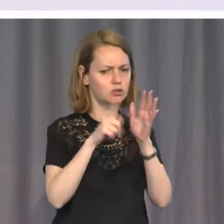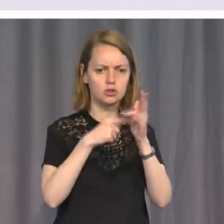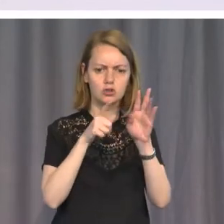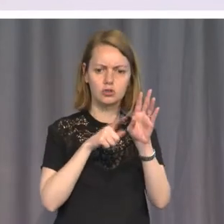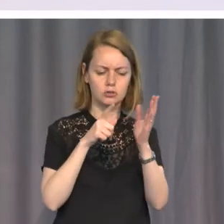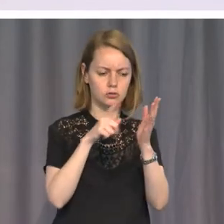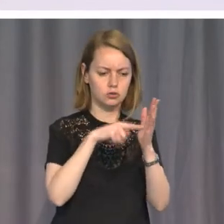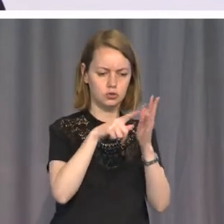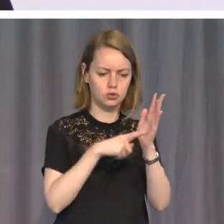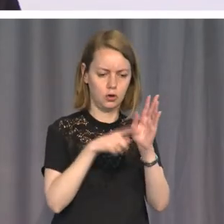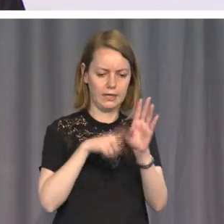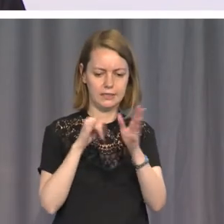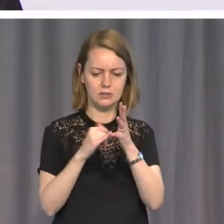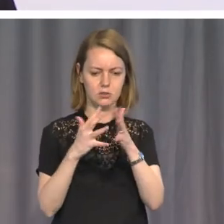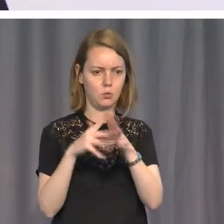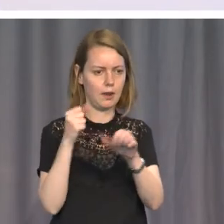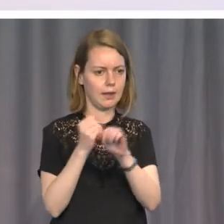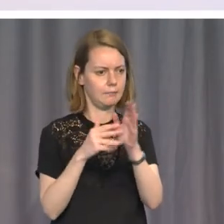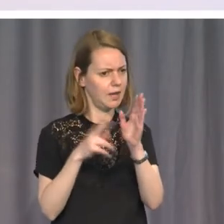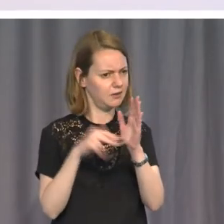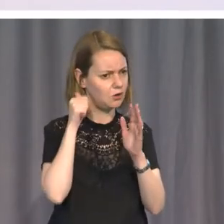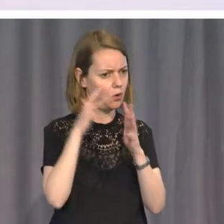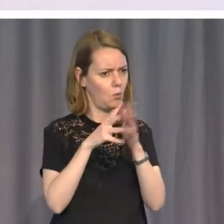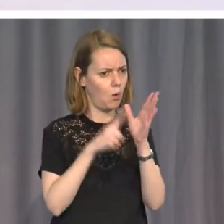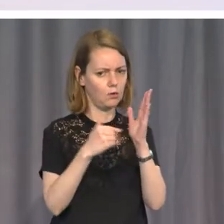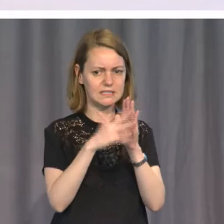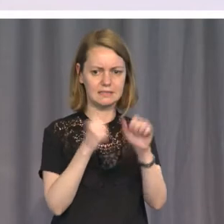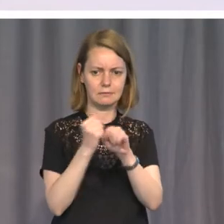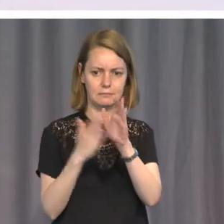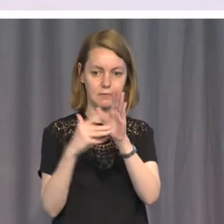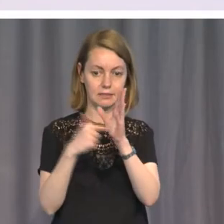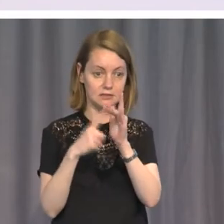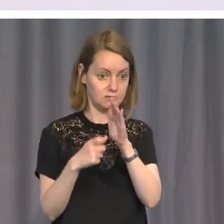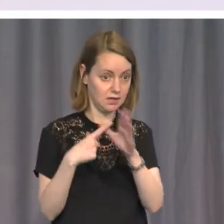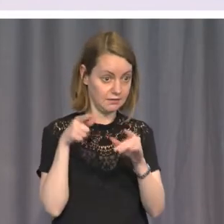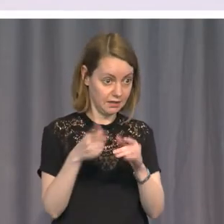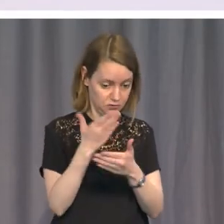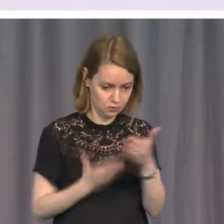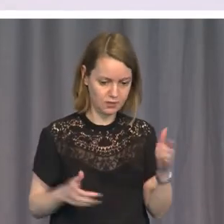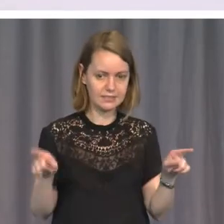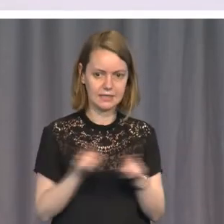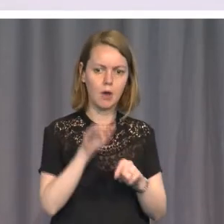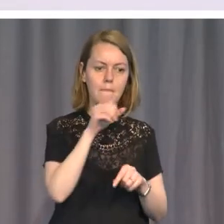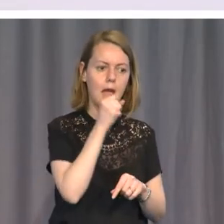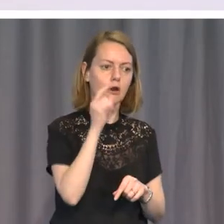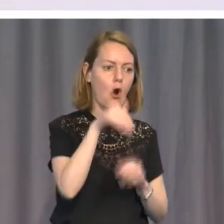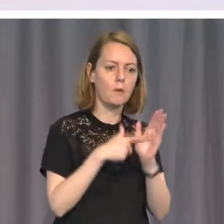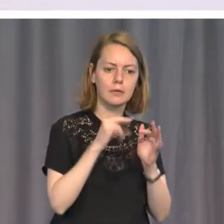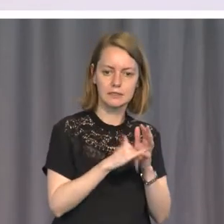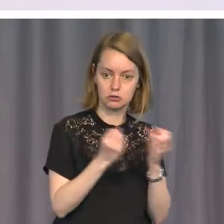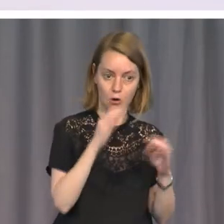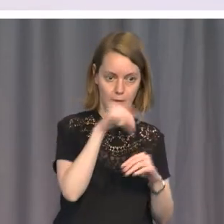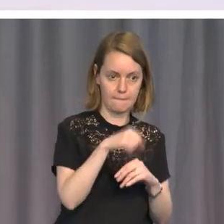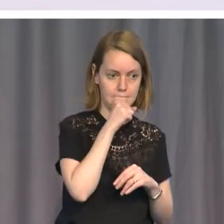should be Australia's national anthem. Banjo Patterson's wonderful song about a homeless man who